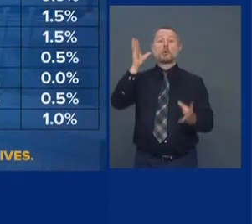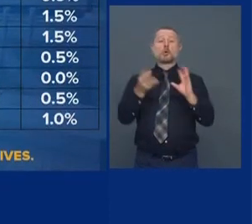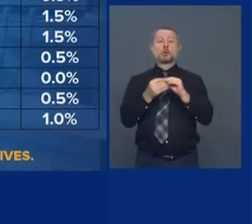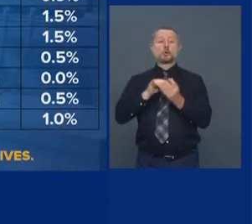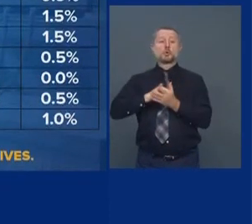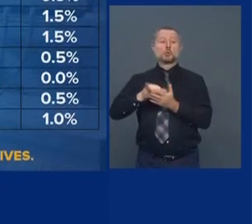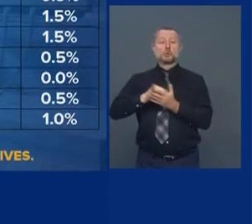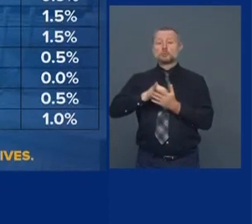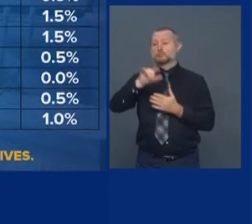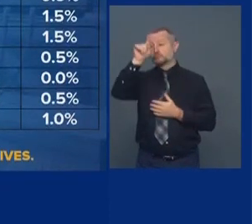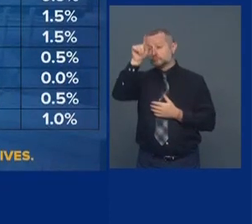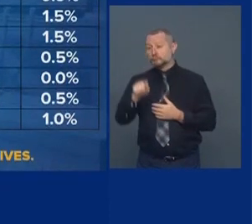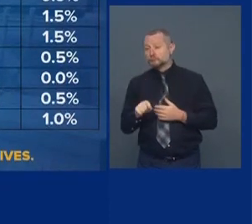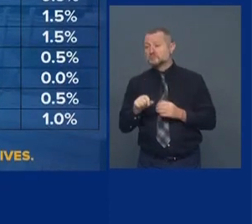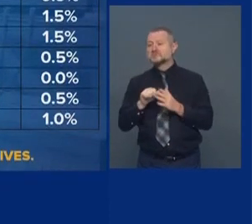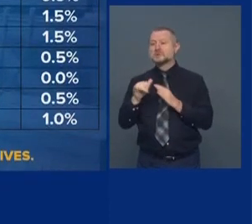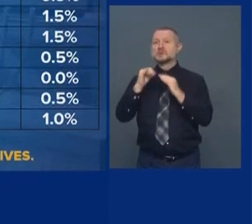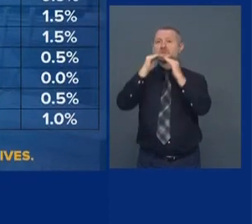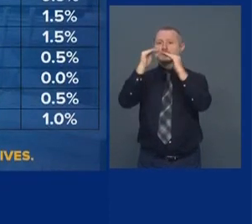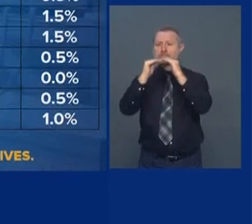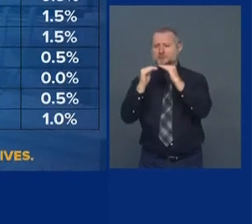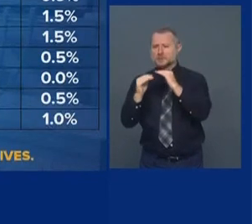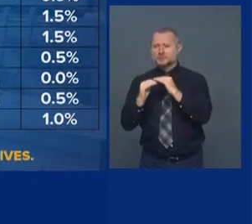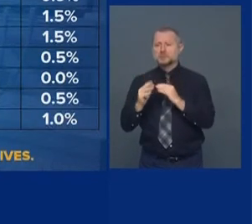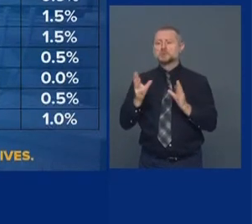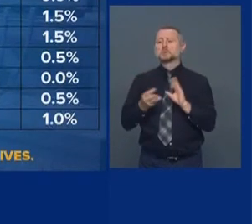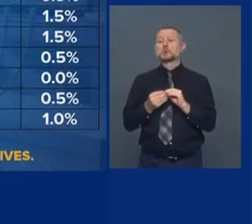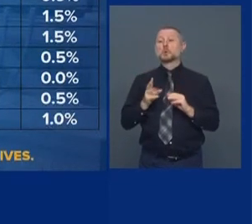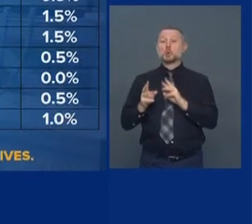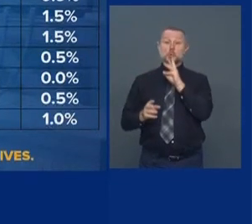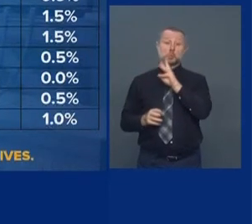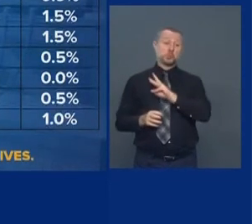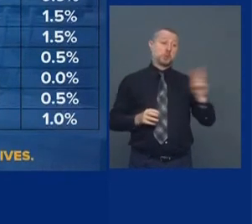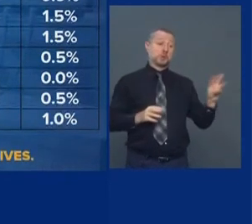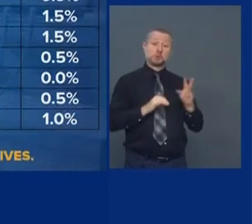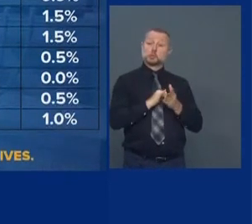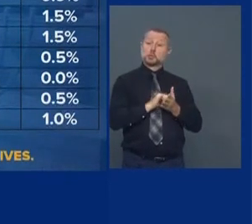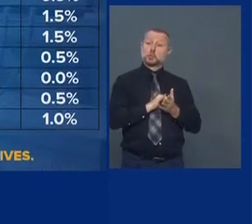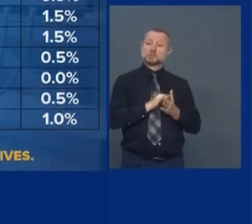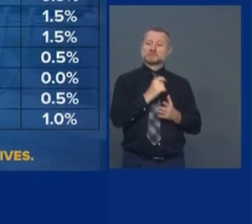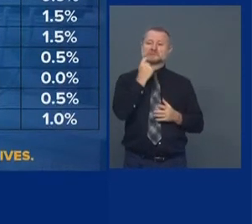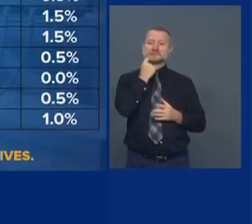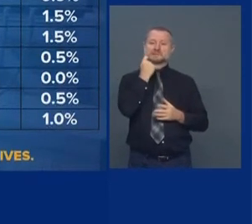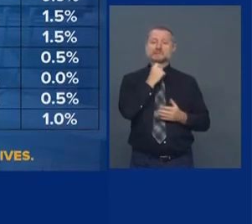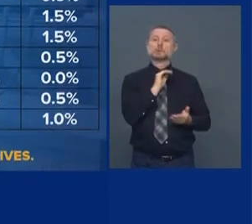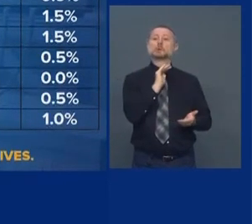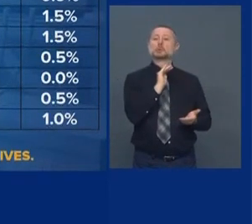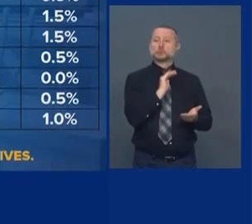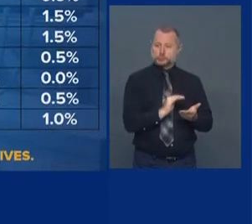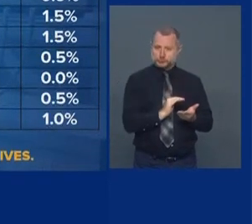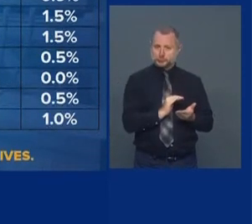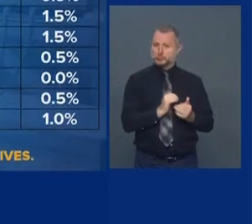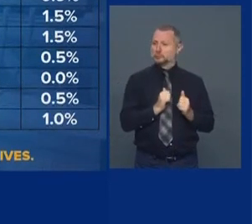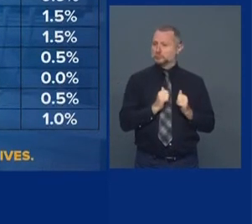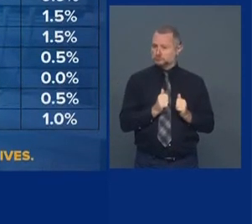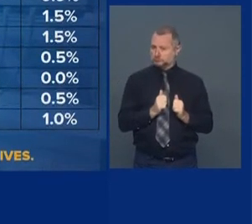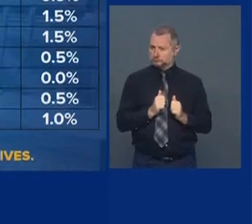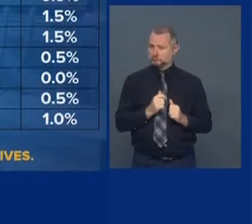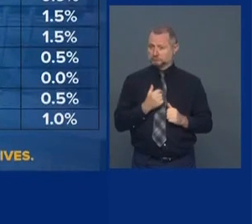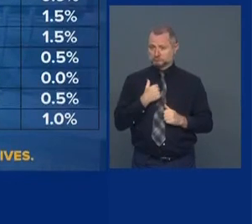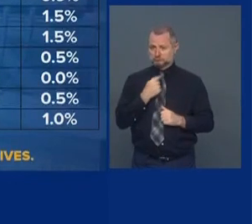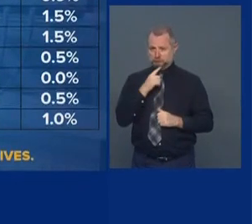it's stable everywhere. Western New York was actually down yesterday, and we've been watching Western New York.